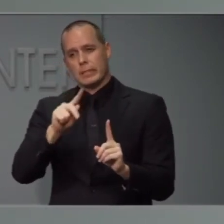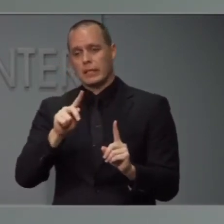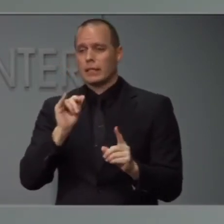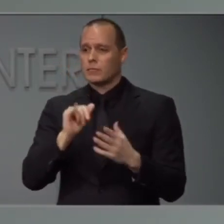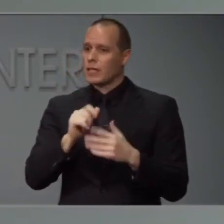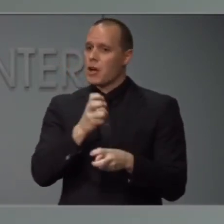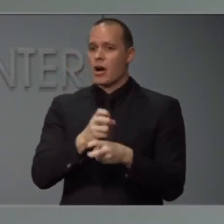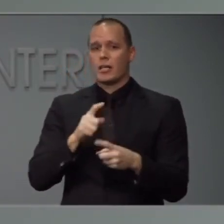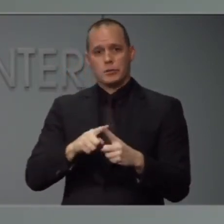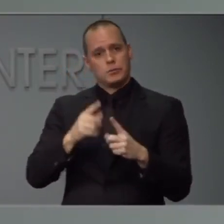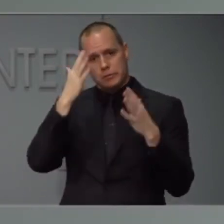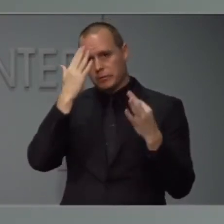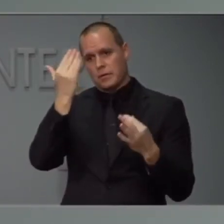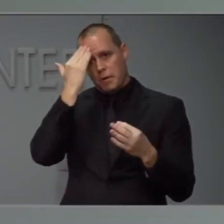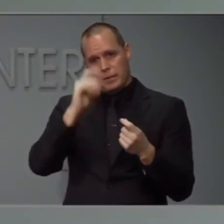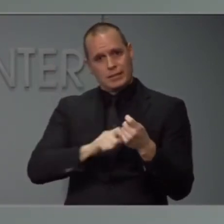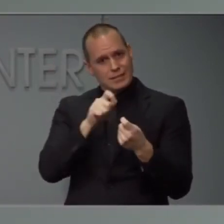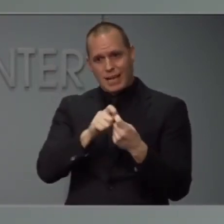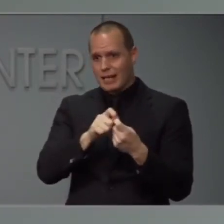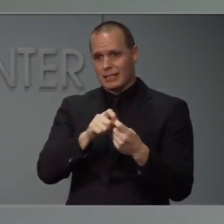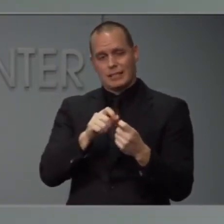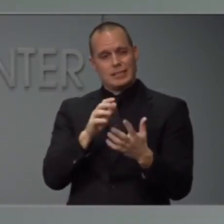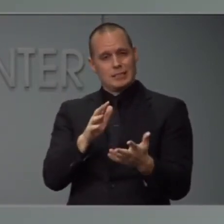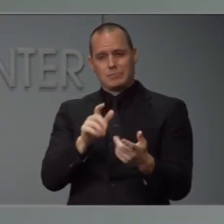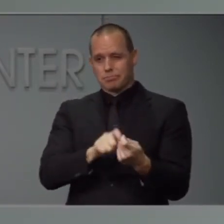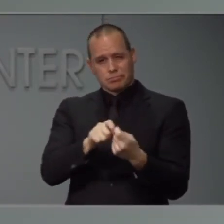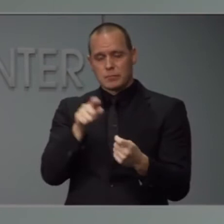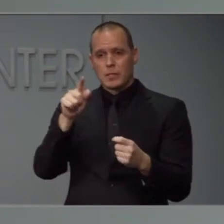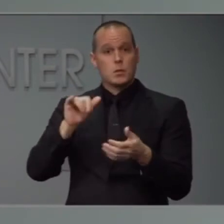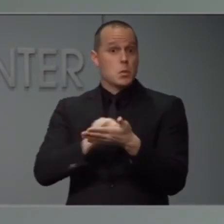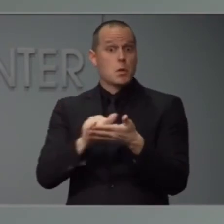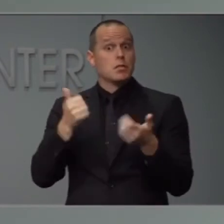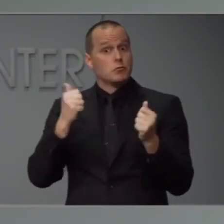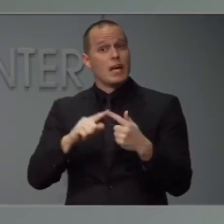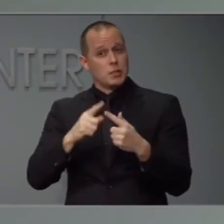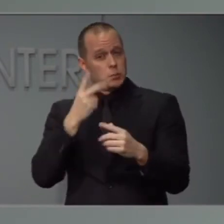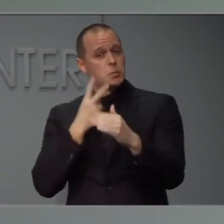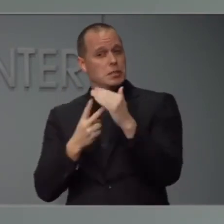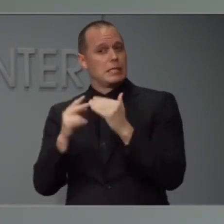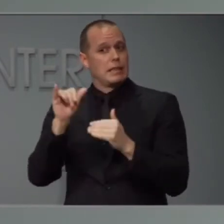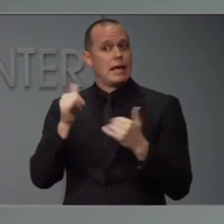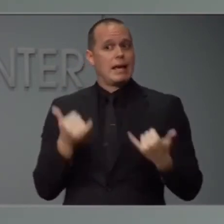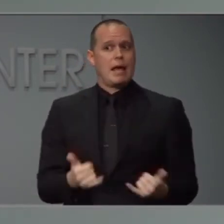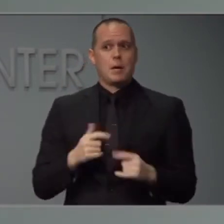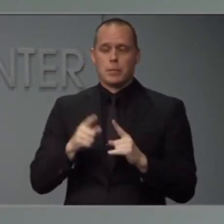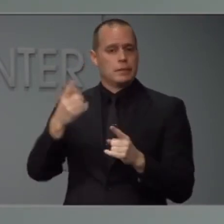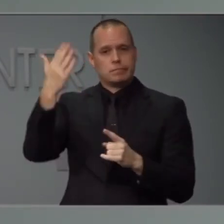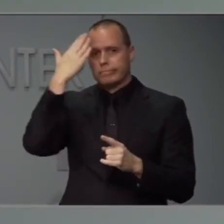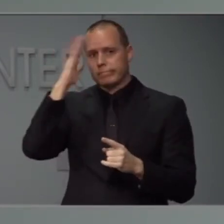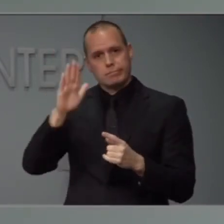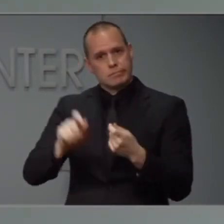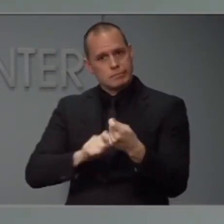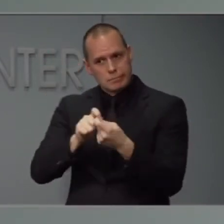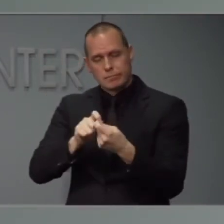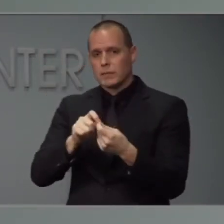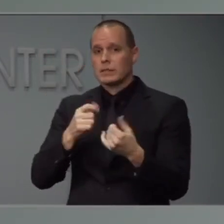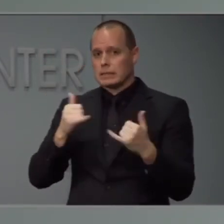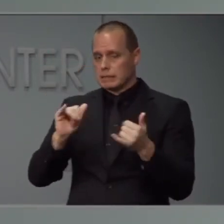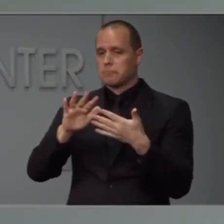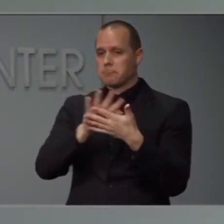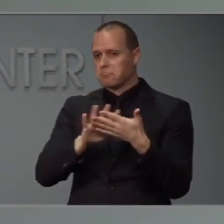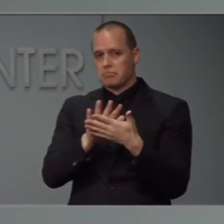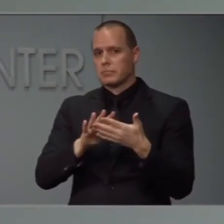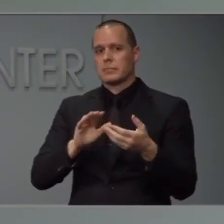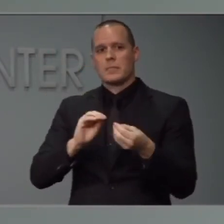I think New York doesn't know when their peak is with precision, though they are trying to predict that. We're going to learn more in the coming days